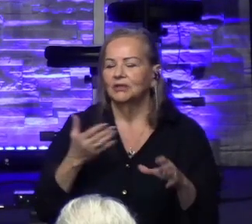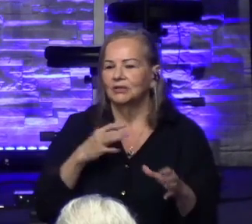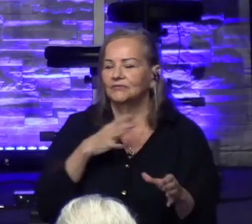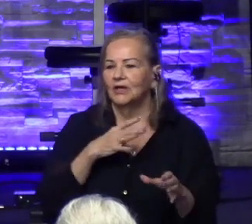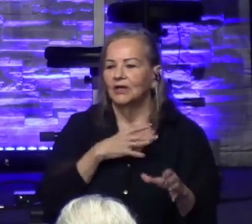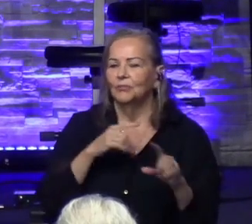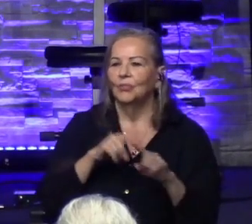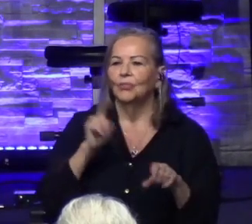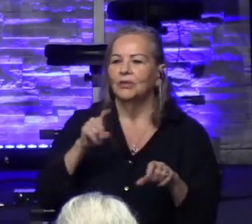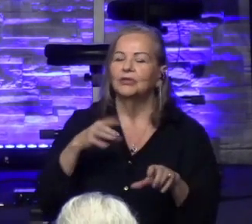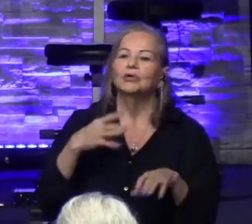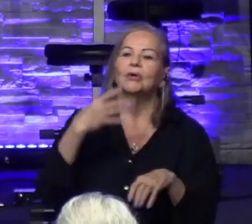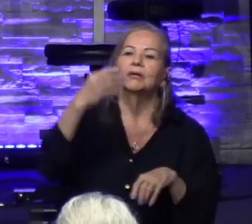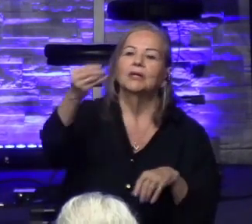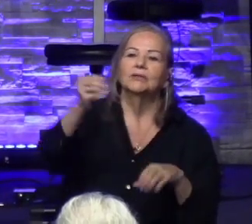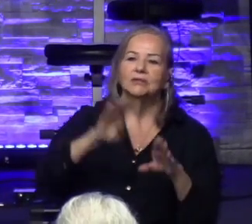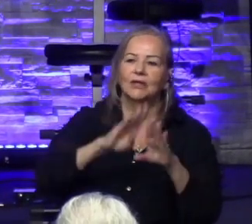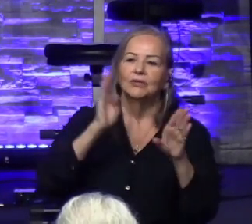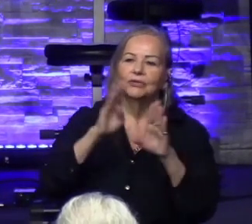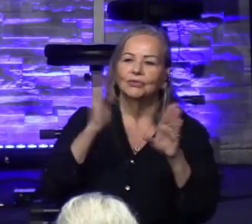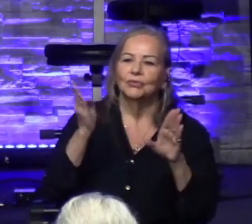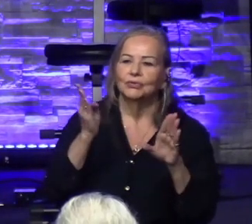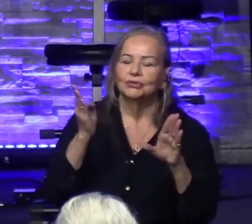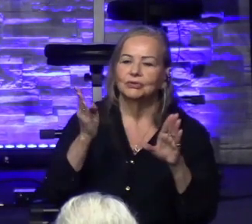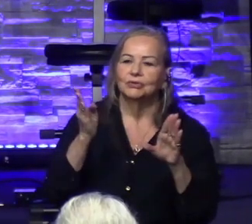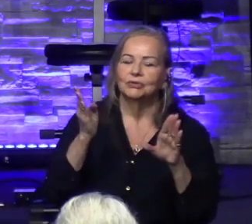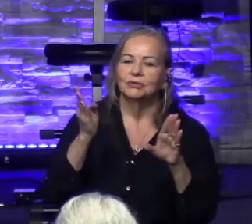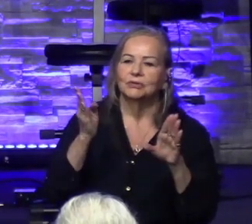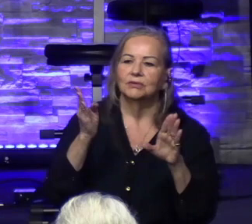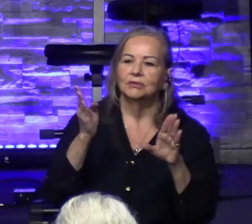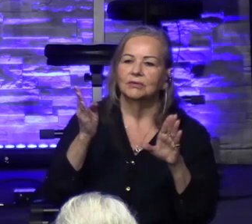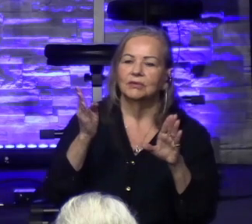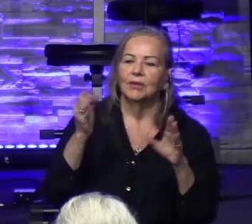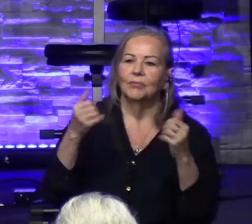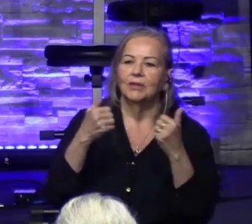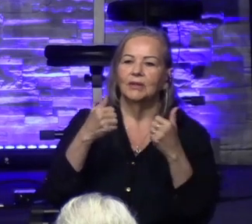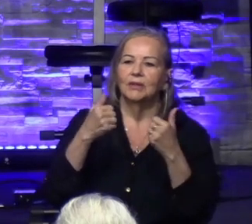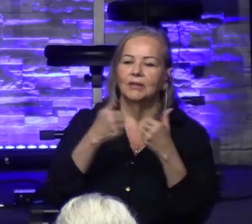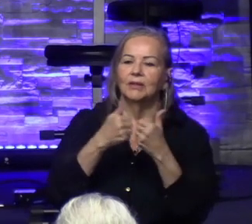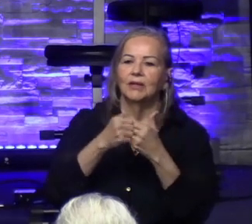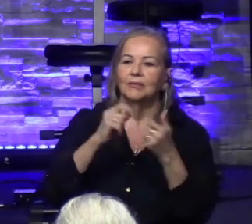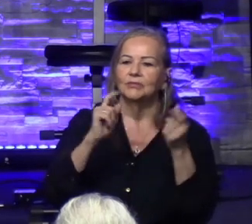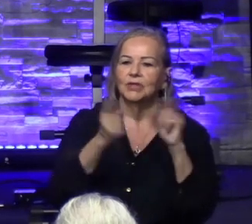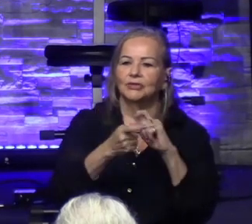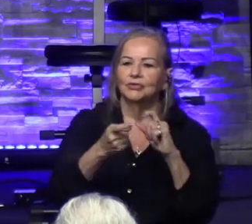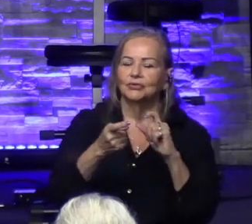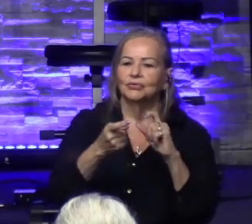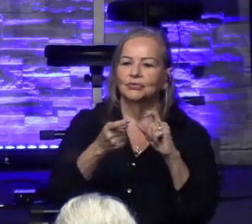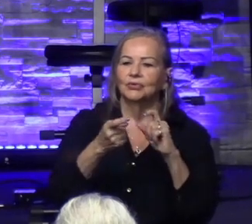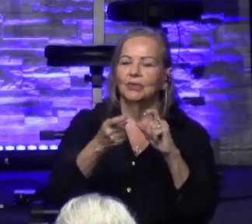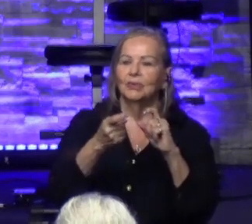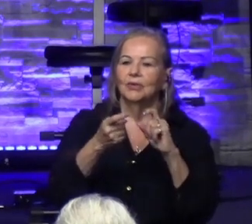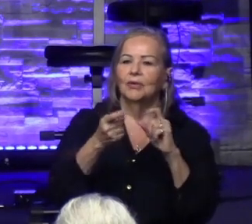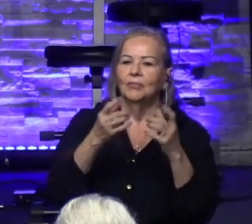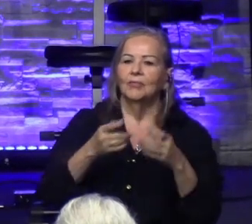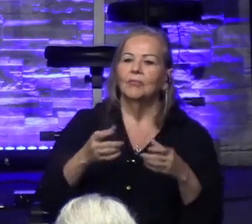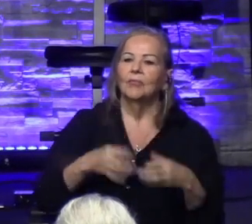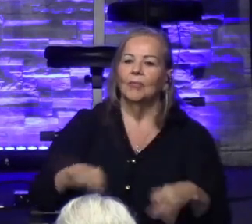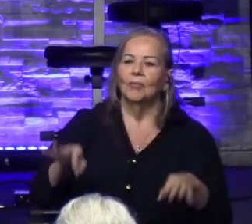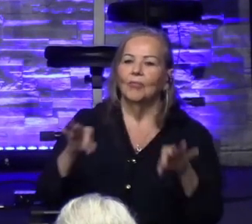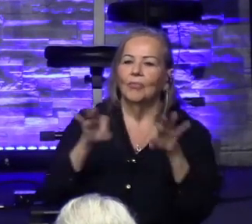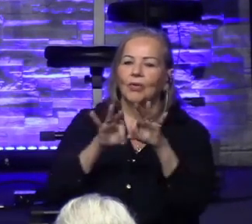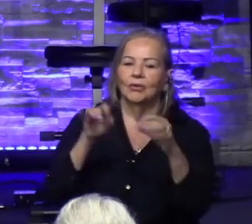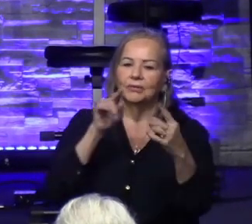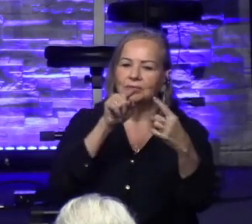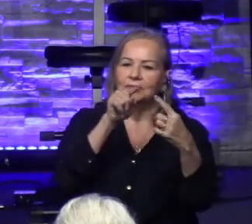outside those doors and be game changers. Bring them back into the house of God and then fill them up and then we all go out again